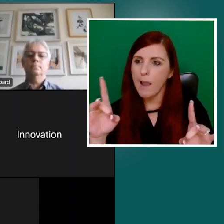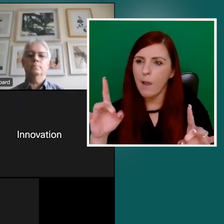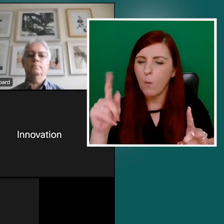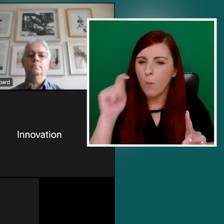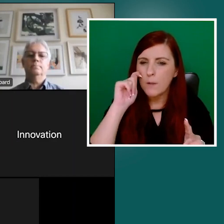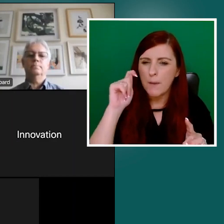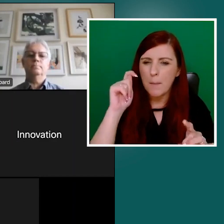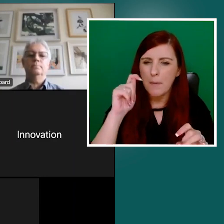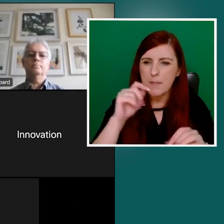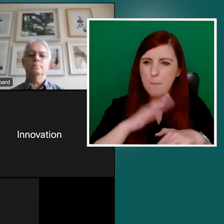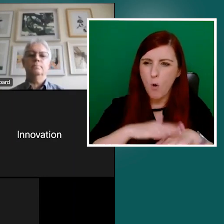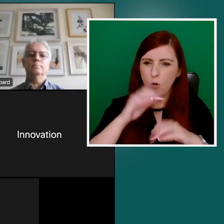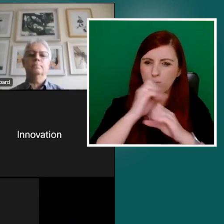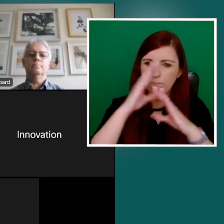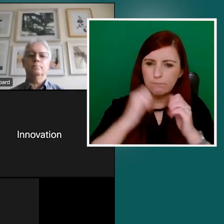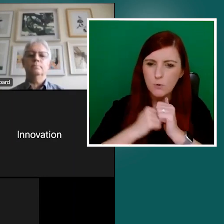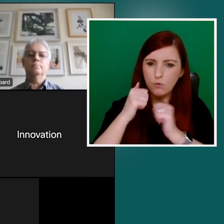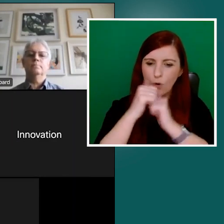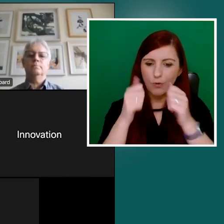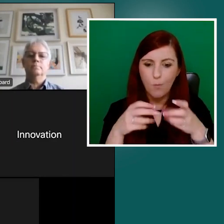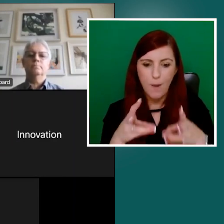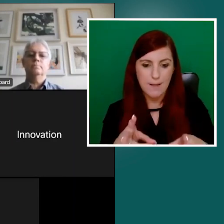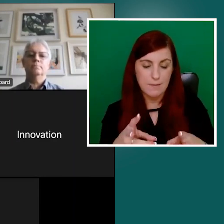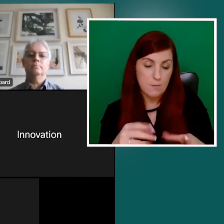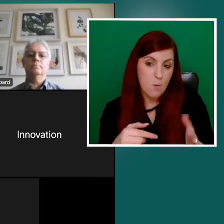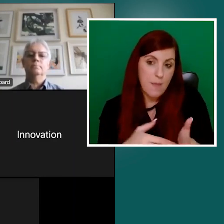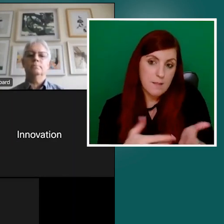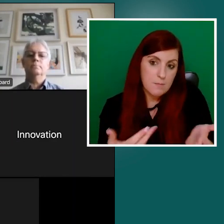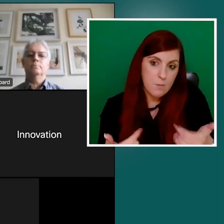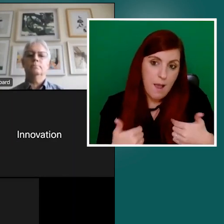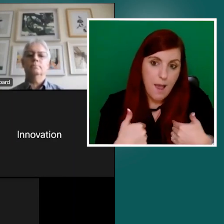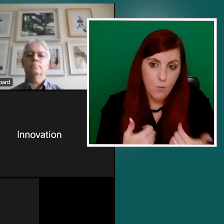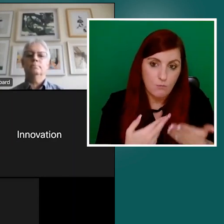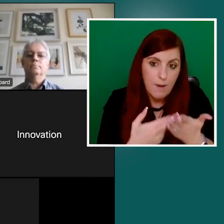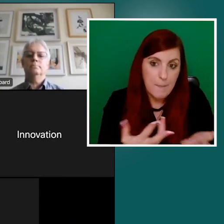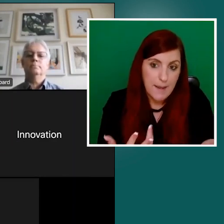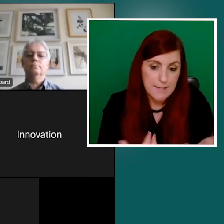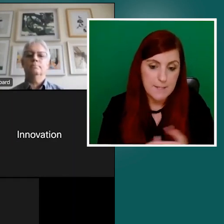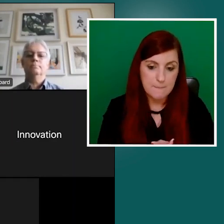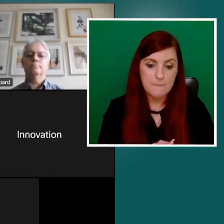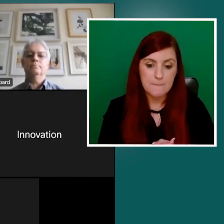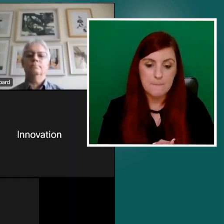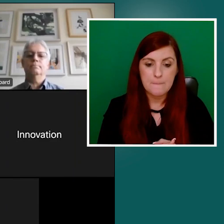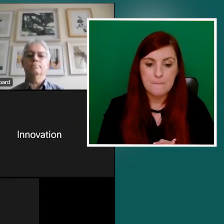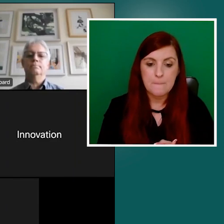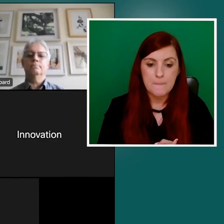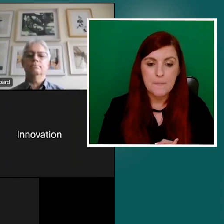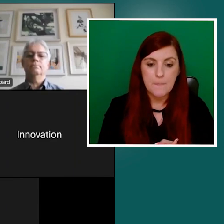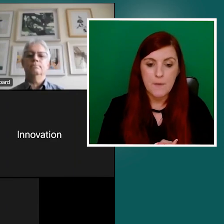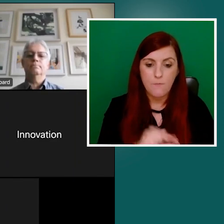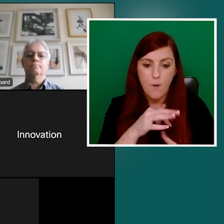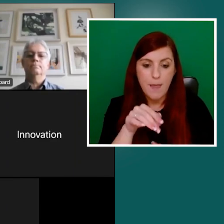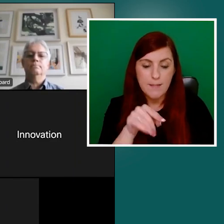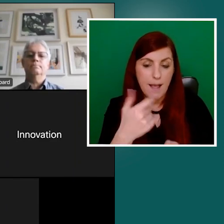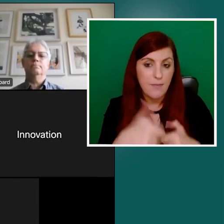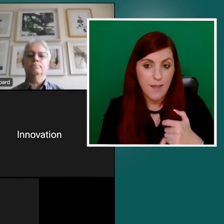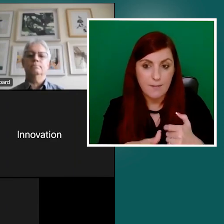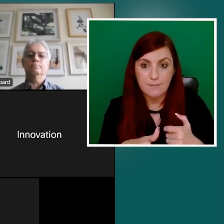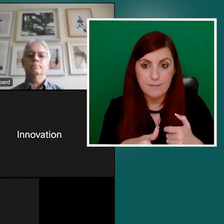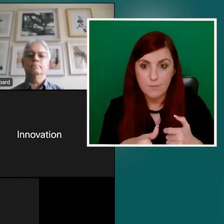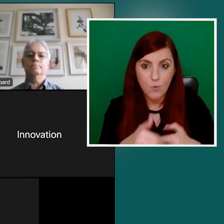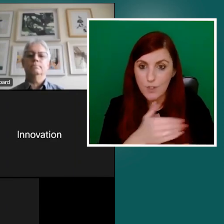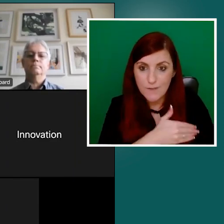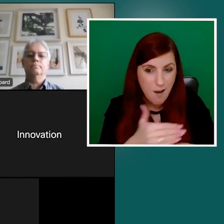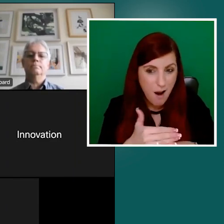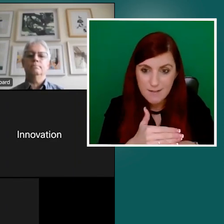I would kind of recommend small steps. Um, and then before you know it, you're running. Excellent. Yes. And, and obviously, but the message, there is